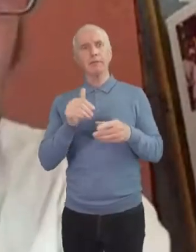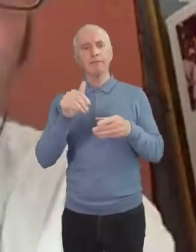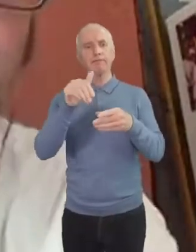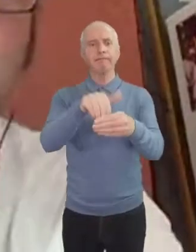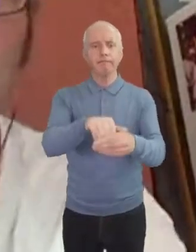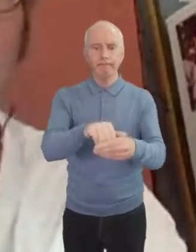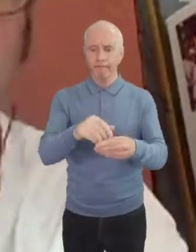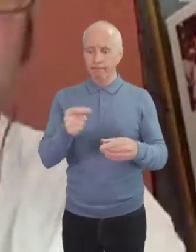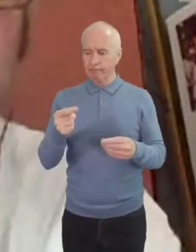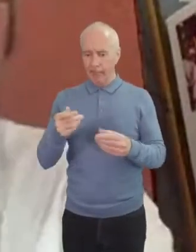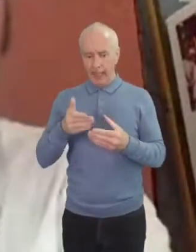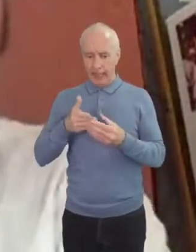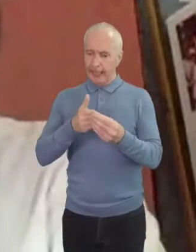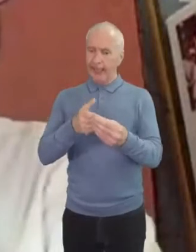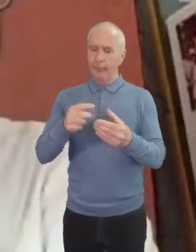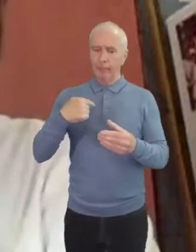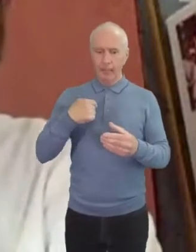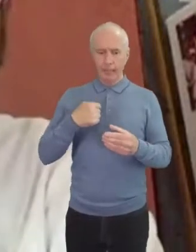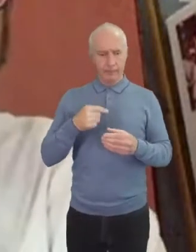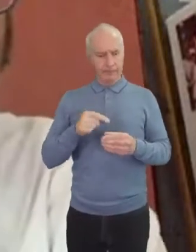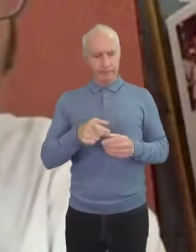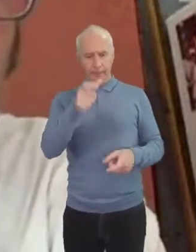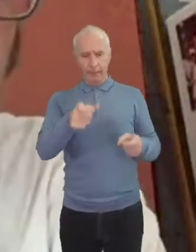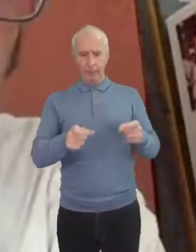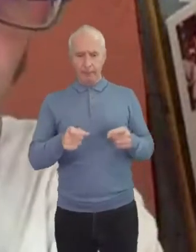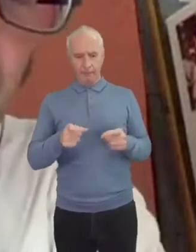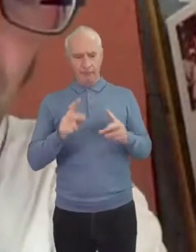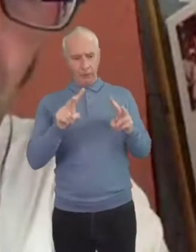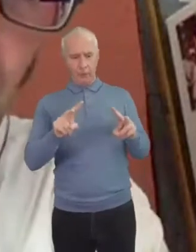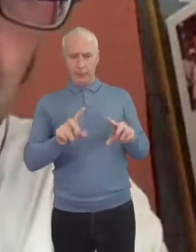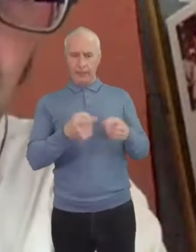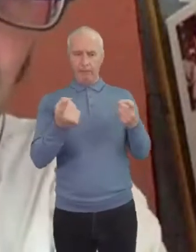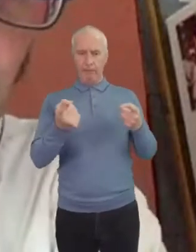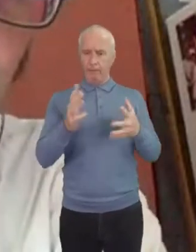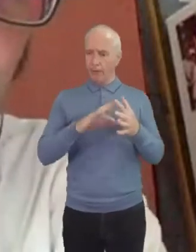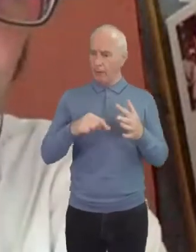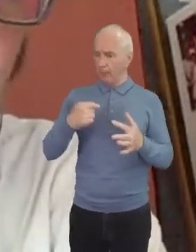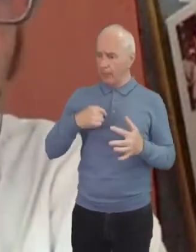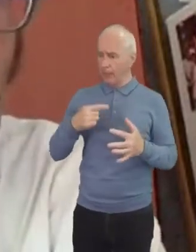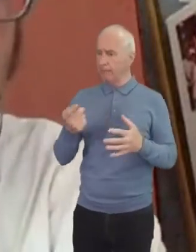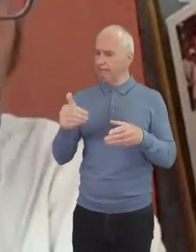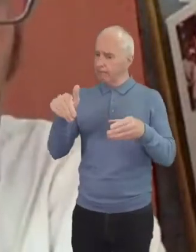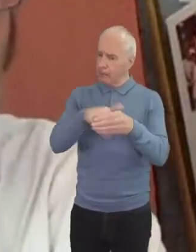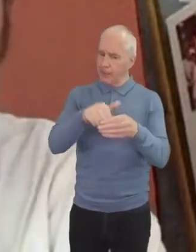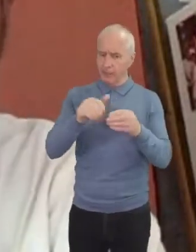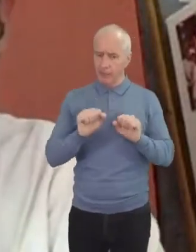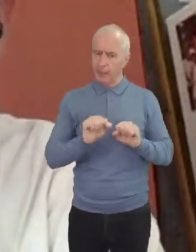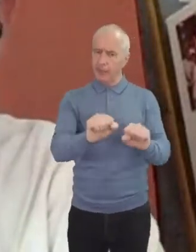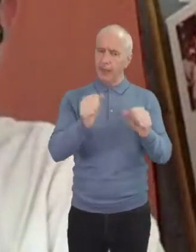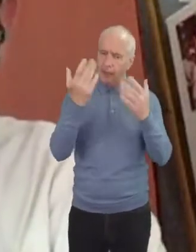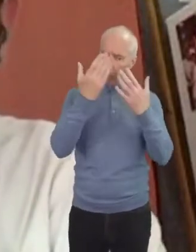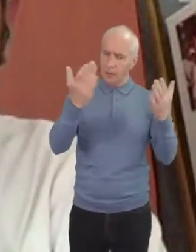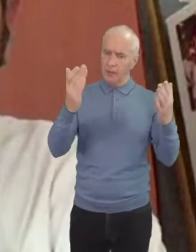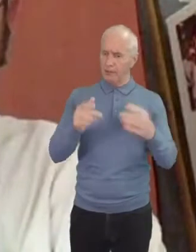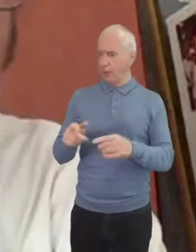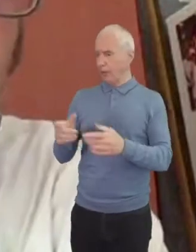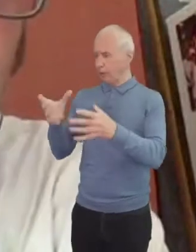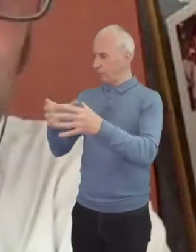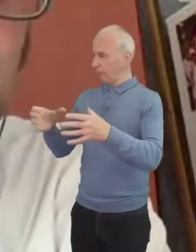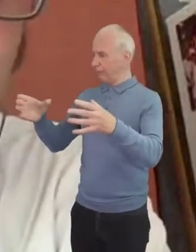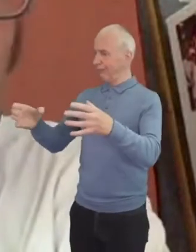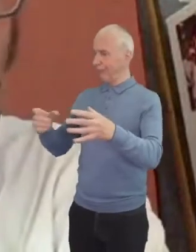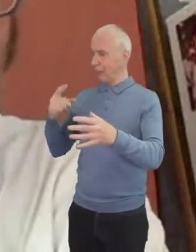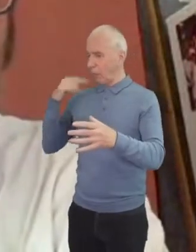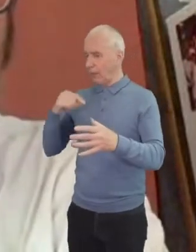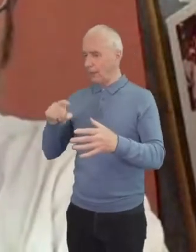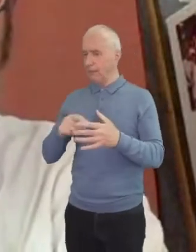that look different from me where i'm um participating in worship with people who are different you know that that are not all white um in red